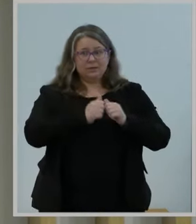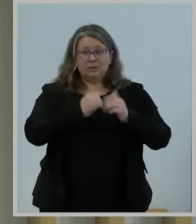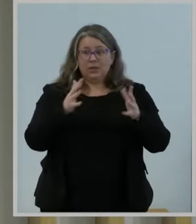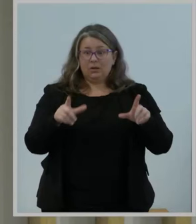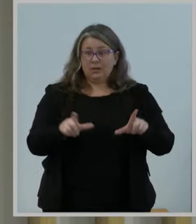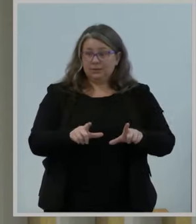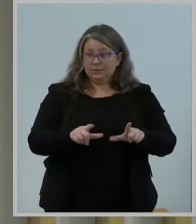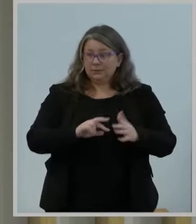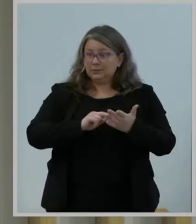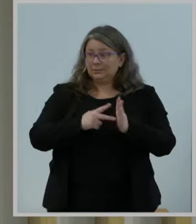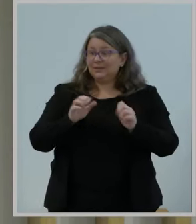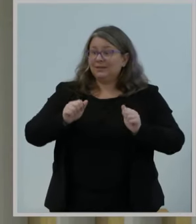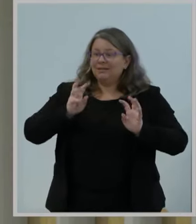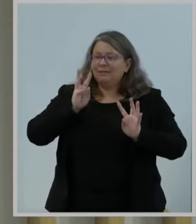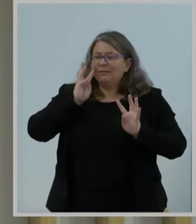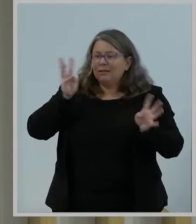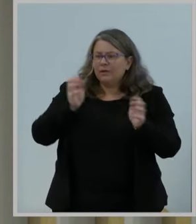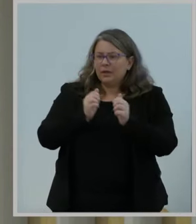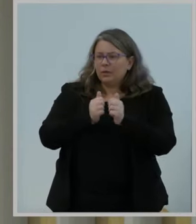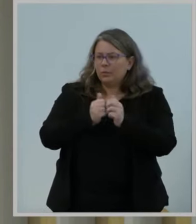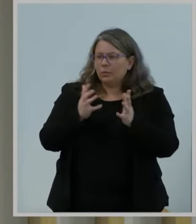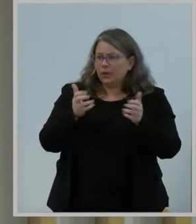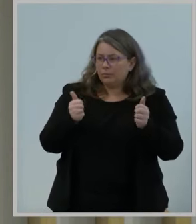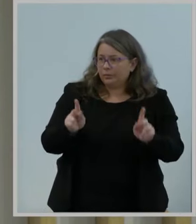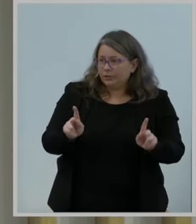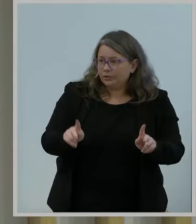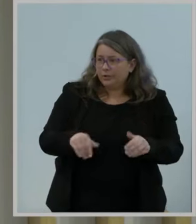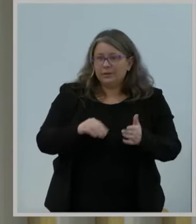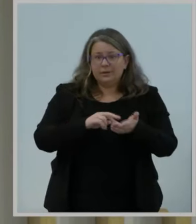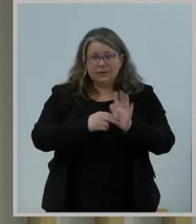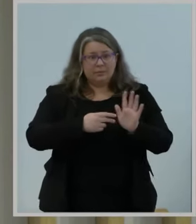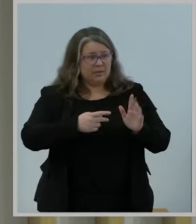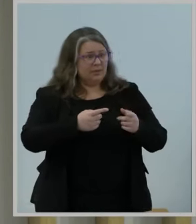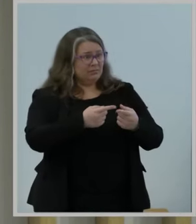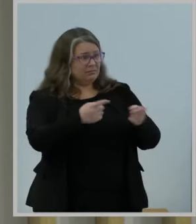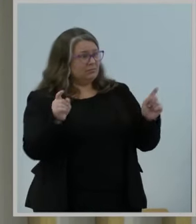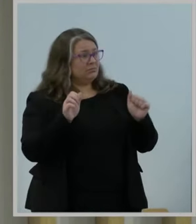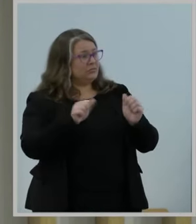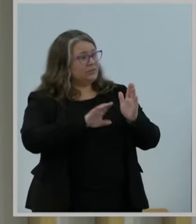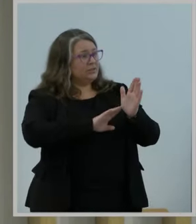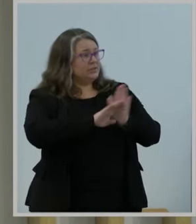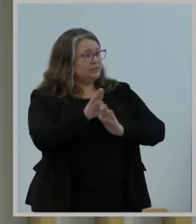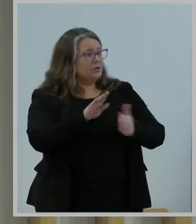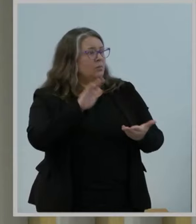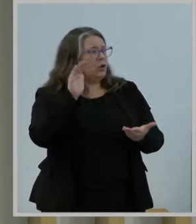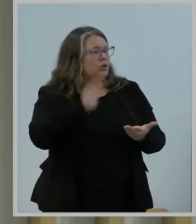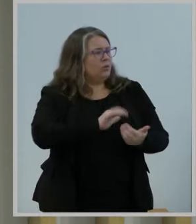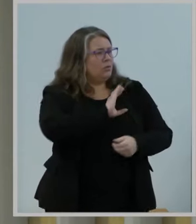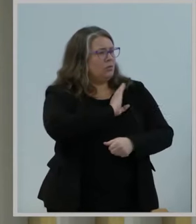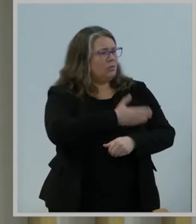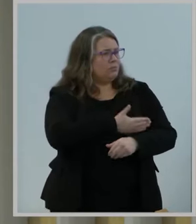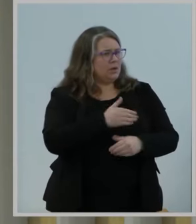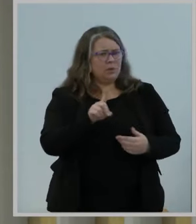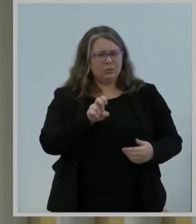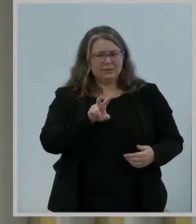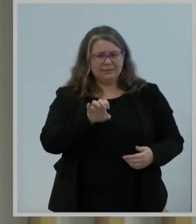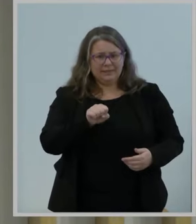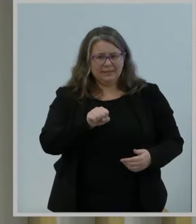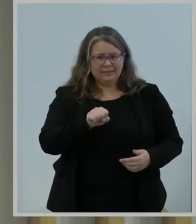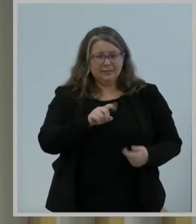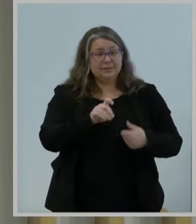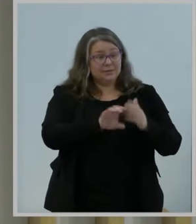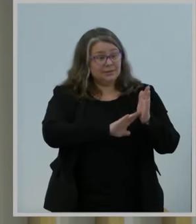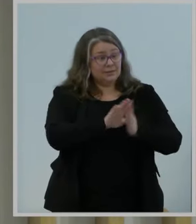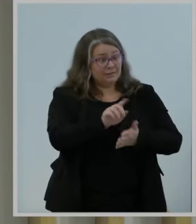and to develop low-power wireless technologies that have changed the way we live and work. But the best-known development from this effort